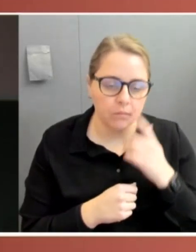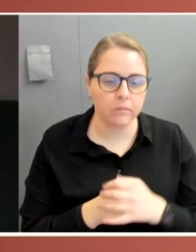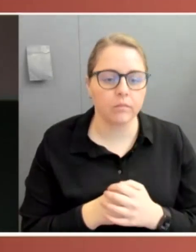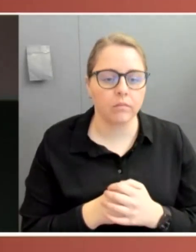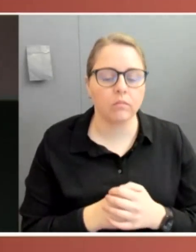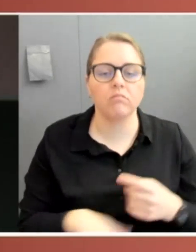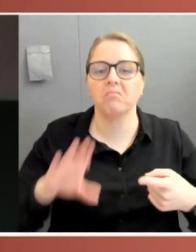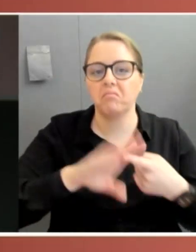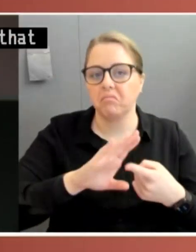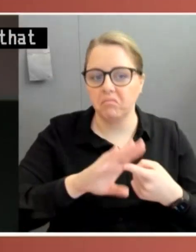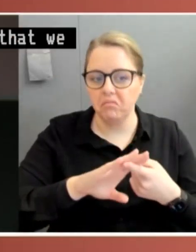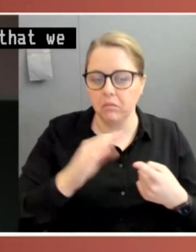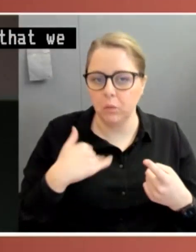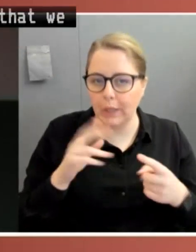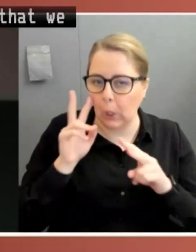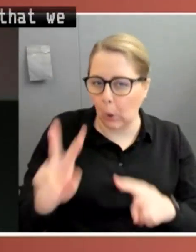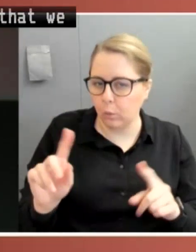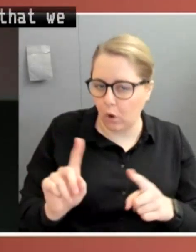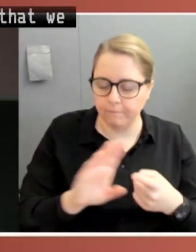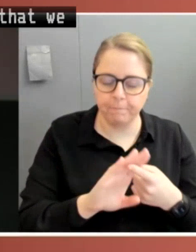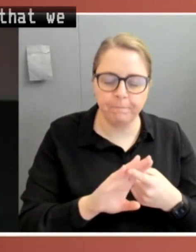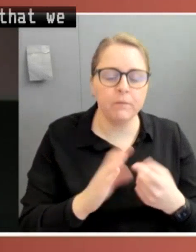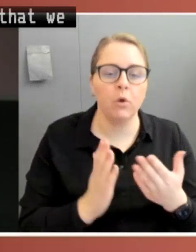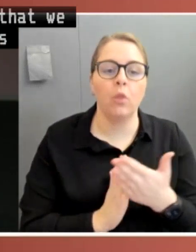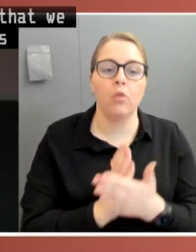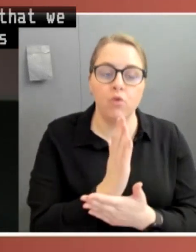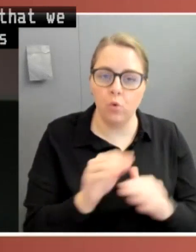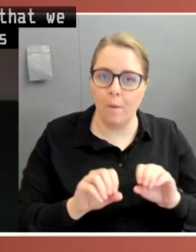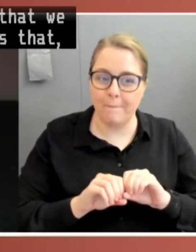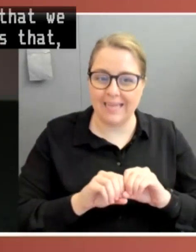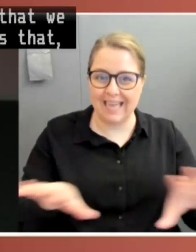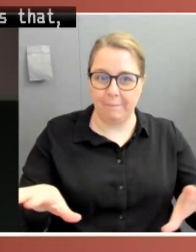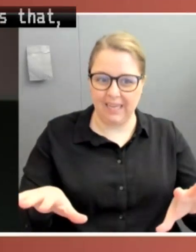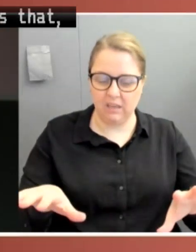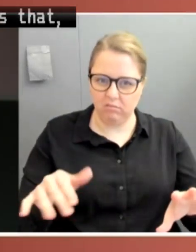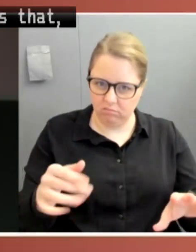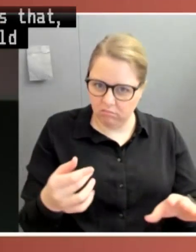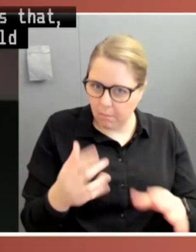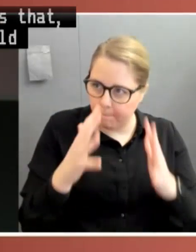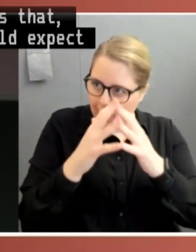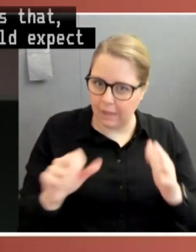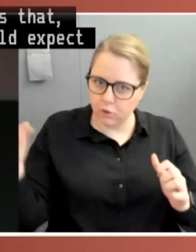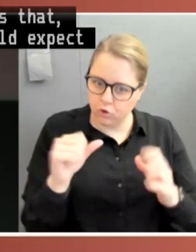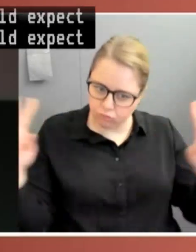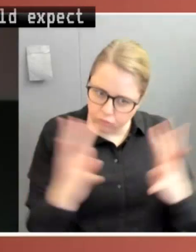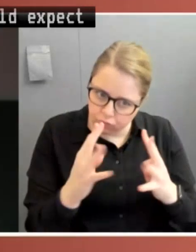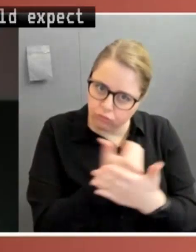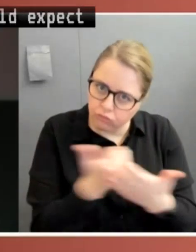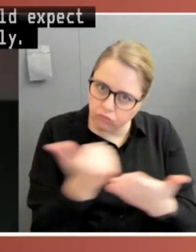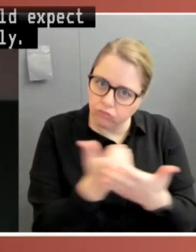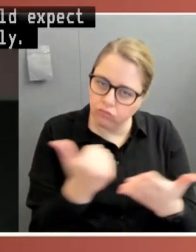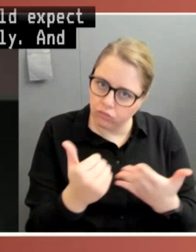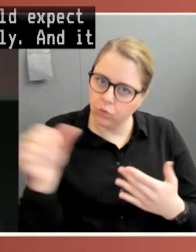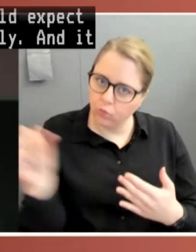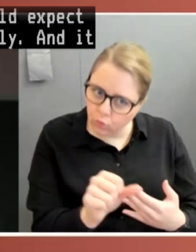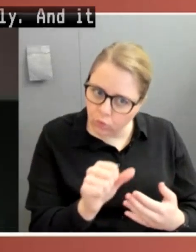this lecture is that during a pandemic, you would expect parliament to meet regularly. And it needs to meet regularly because its